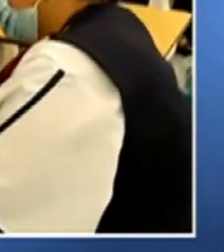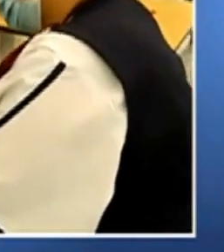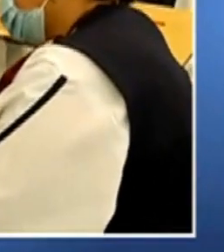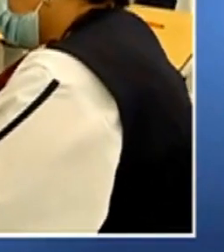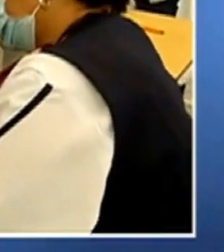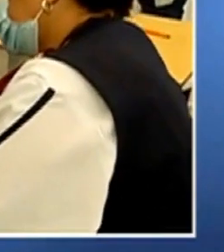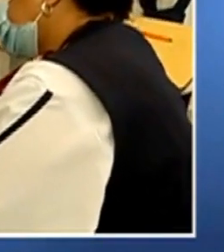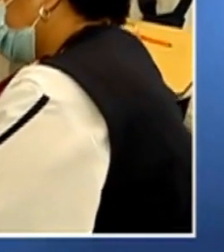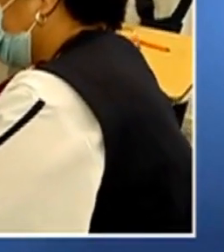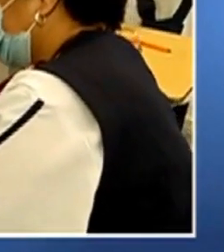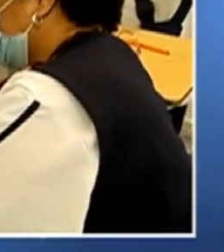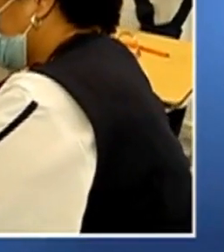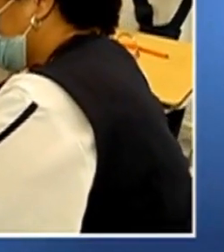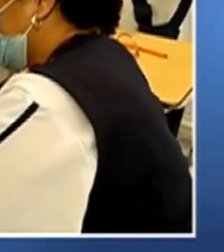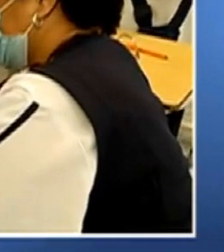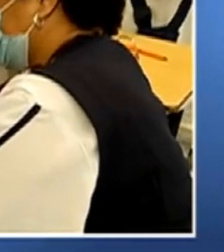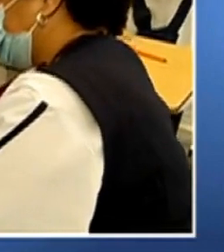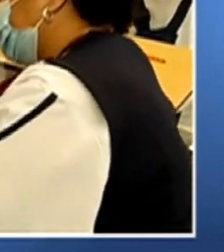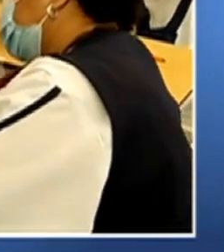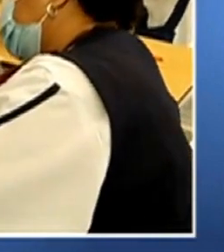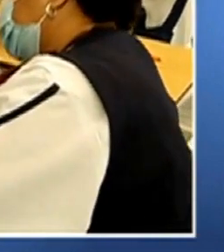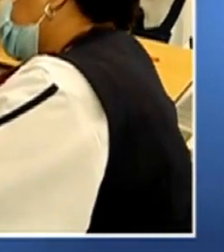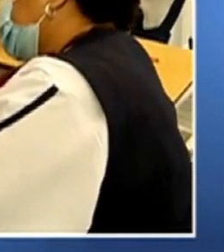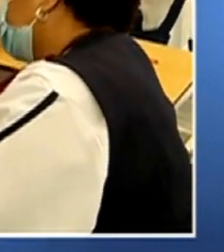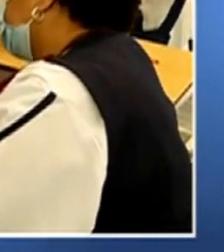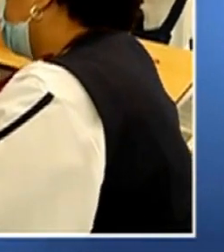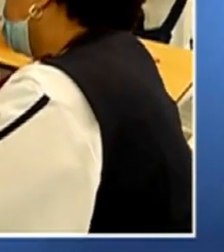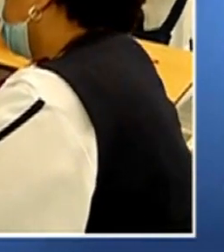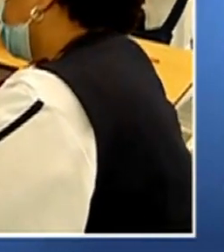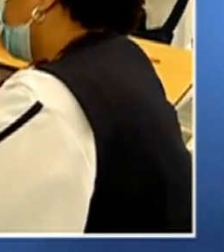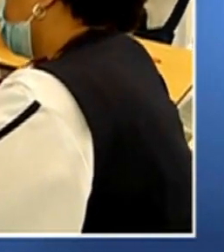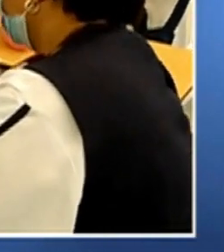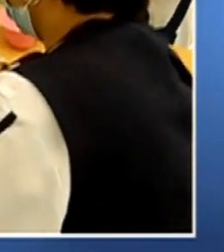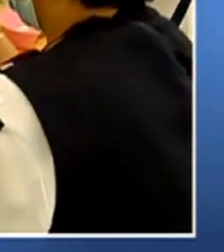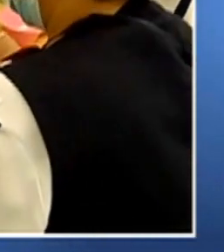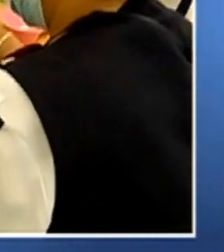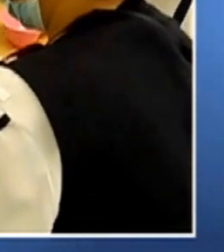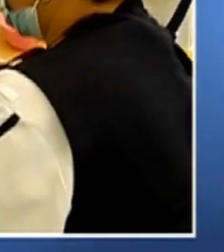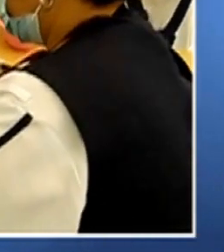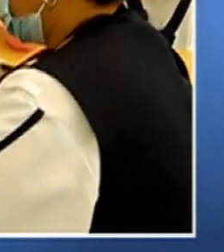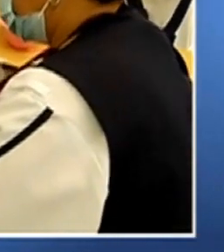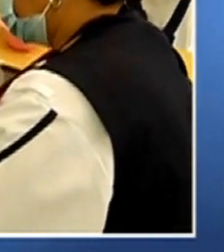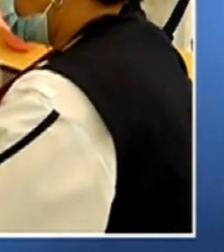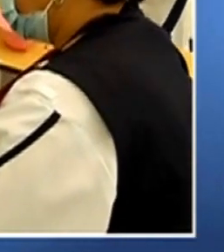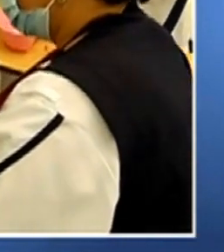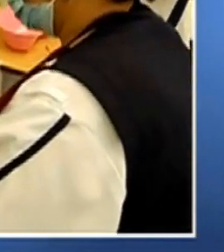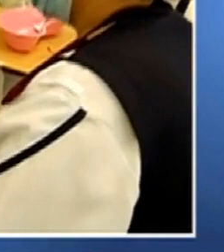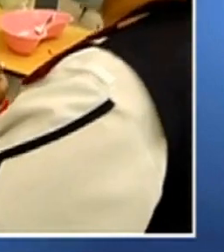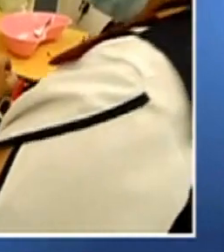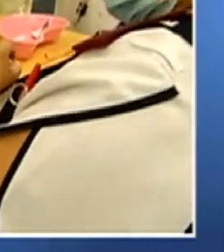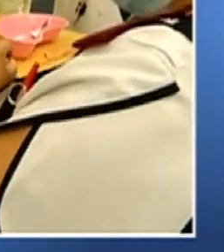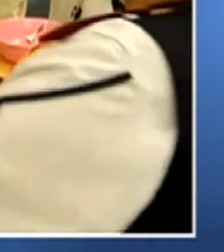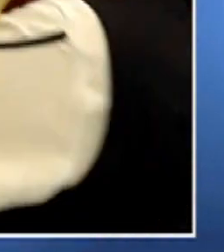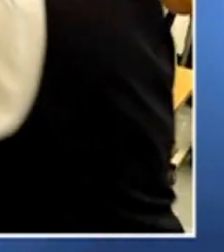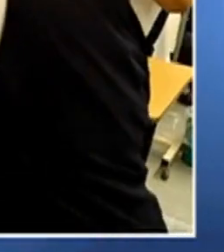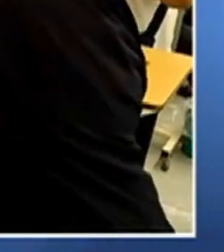of severe disease of COVID. So it's much better for them to receive the vaccination and therefore to be